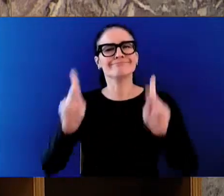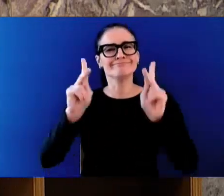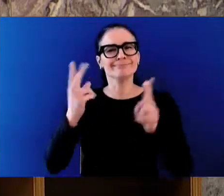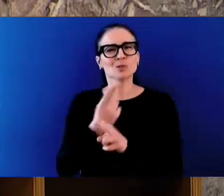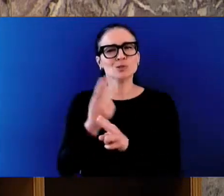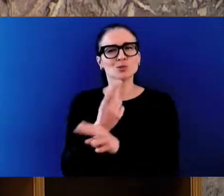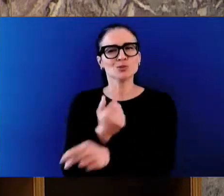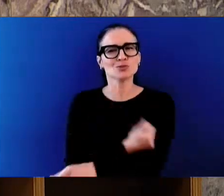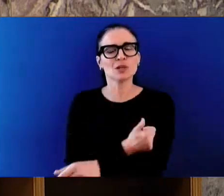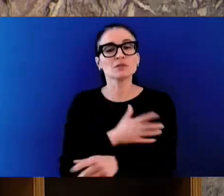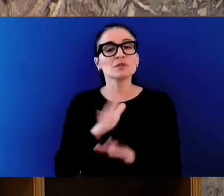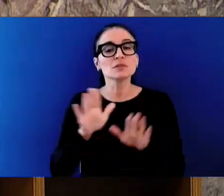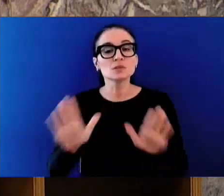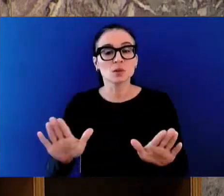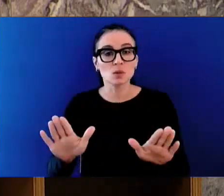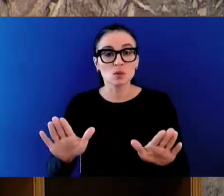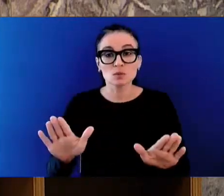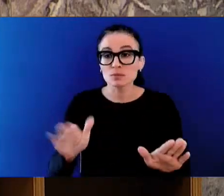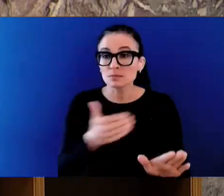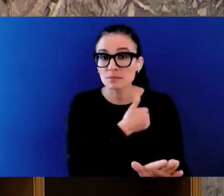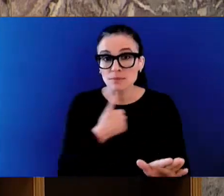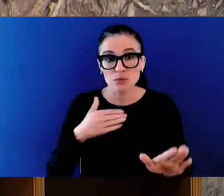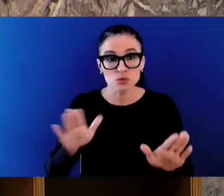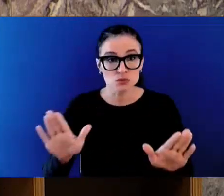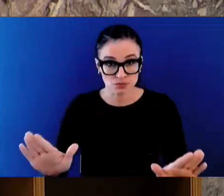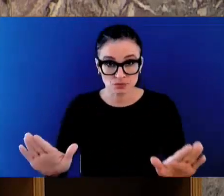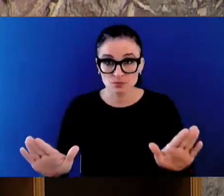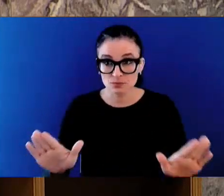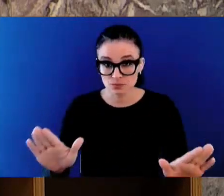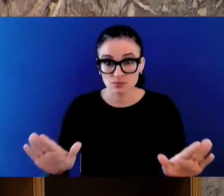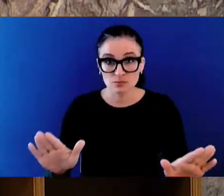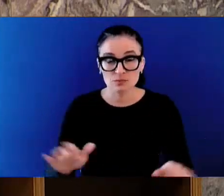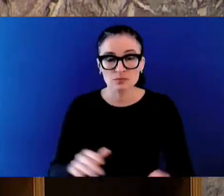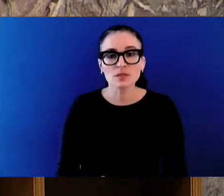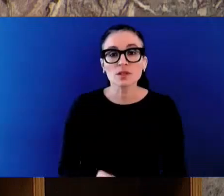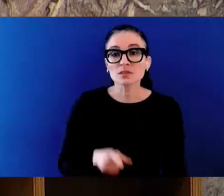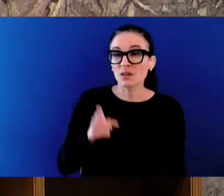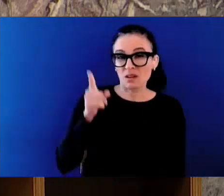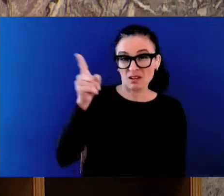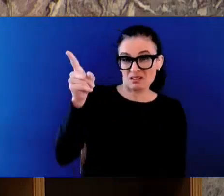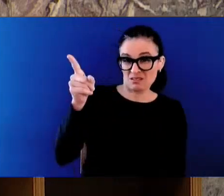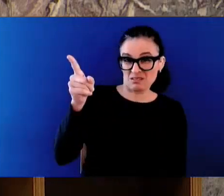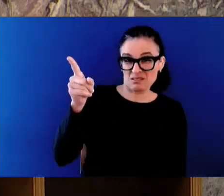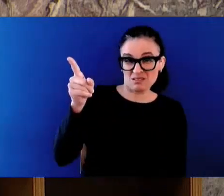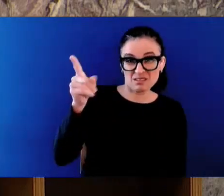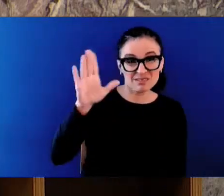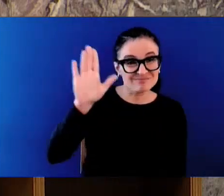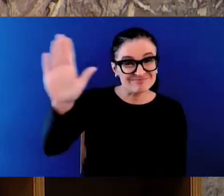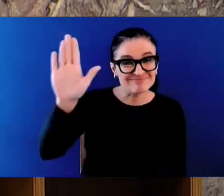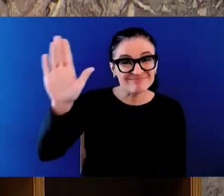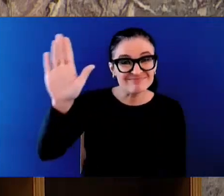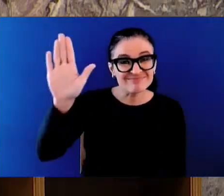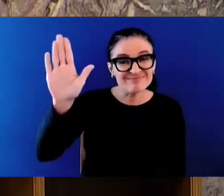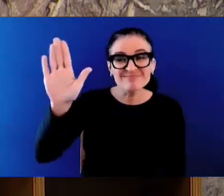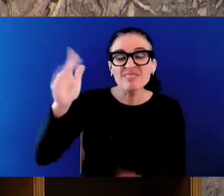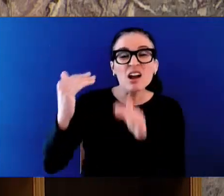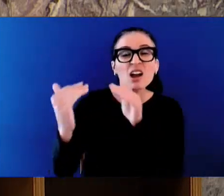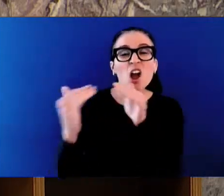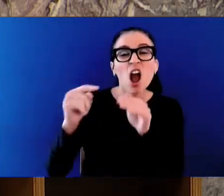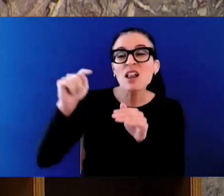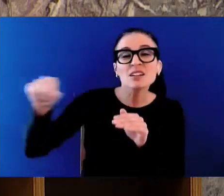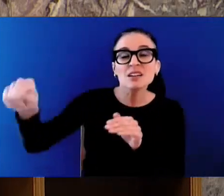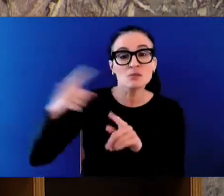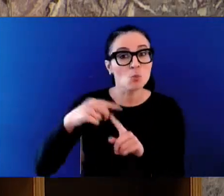And so is his NDP colleague from Richmond, Queensborough, who